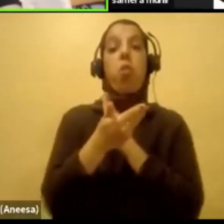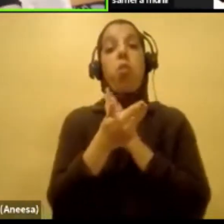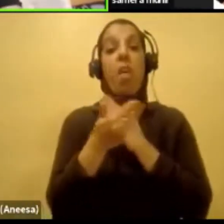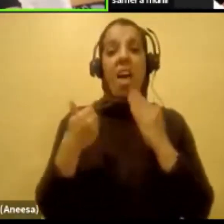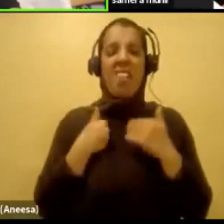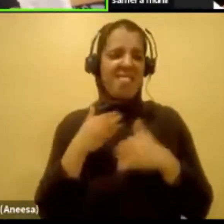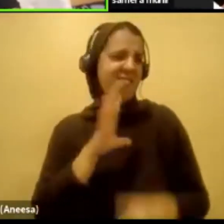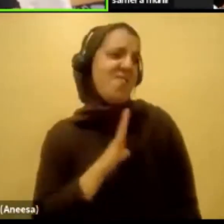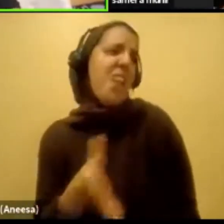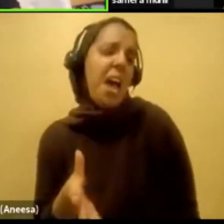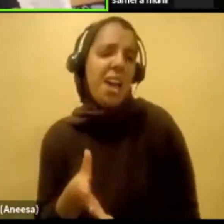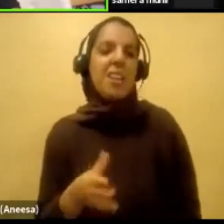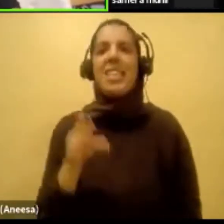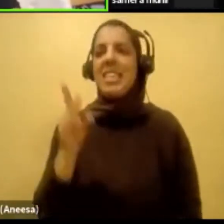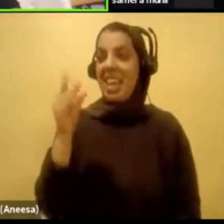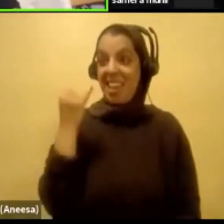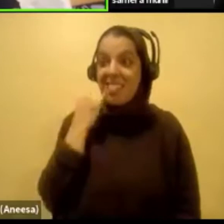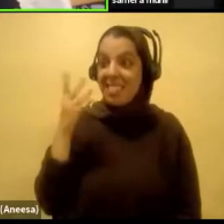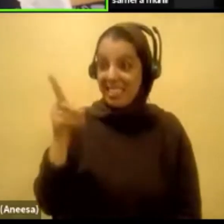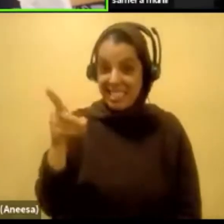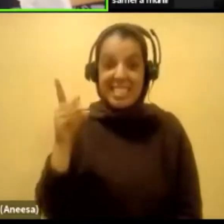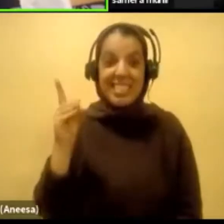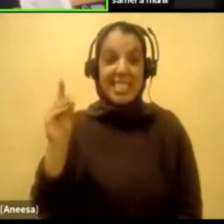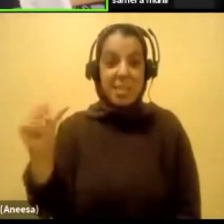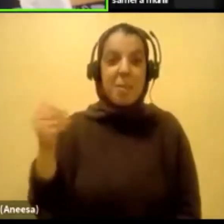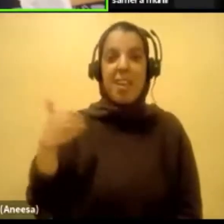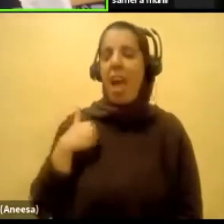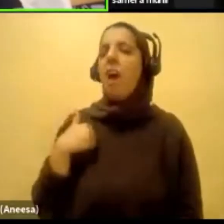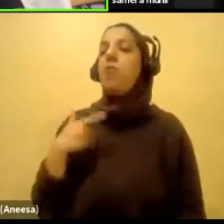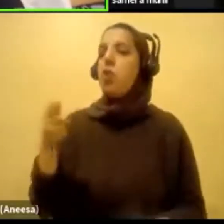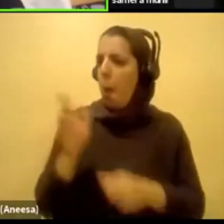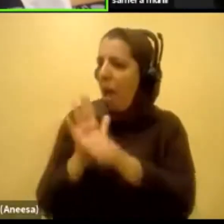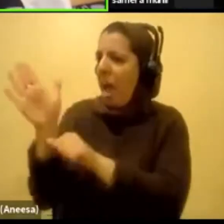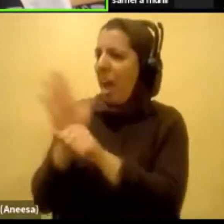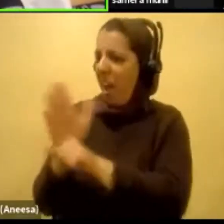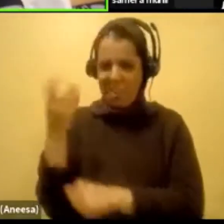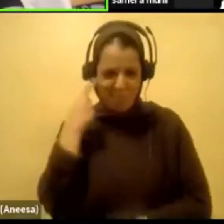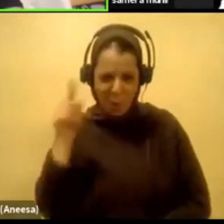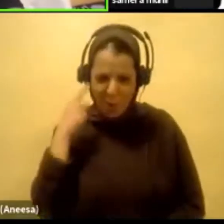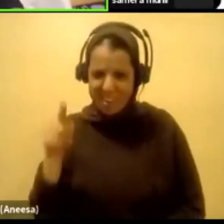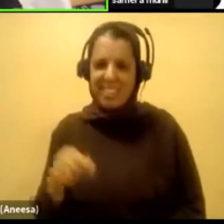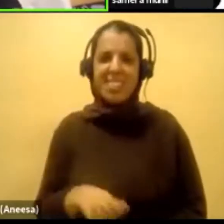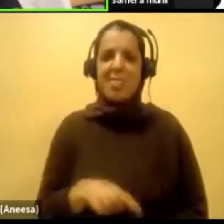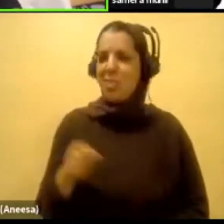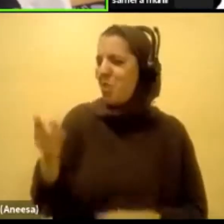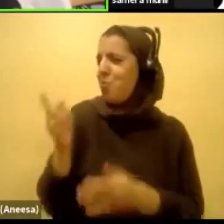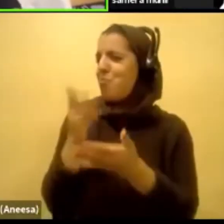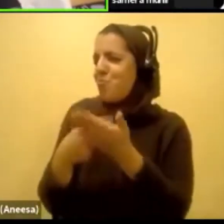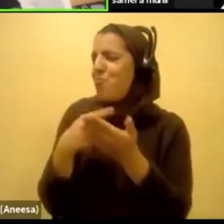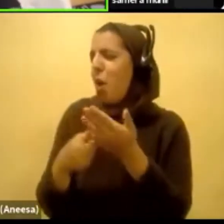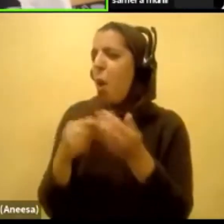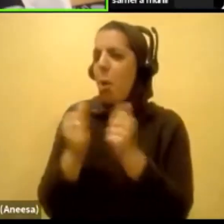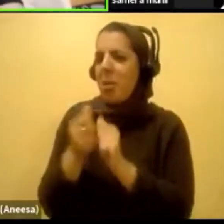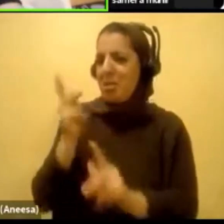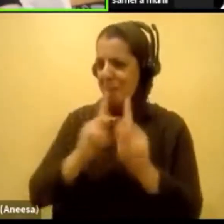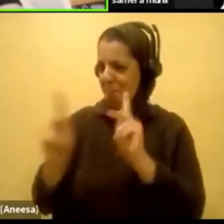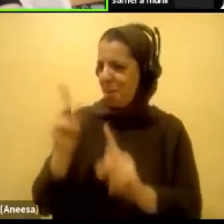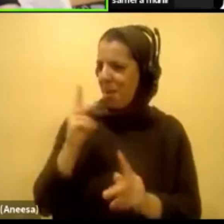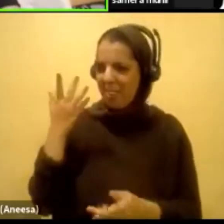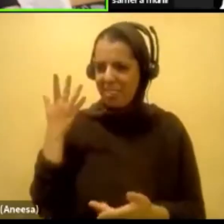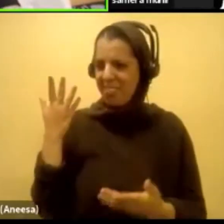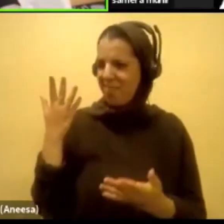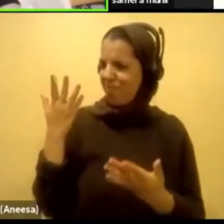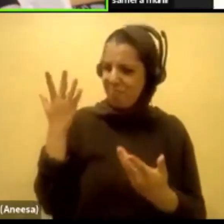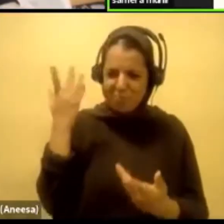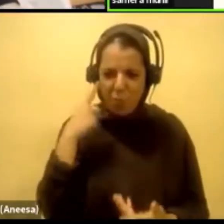with disability, you know, like, don't, don't be so vocal. Why are you out here talking to all these people? Like you're becoming a sellout. I've heard that before.